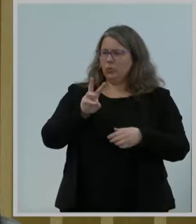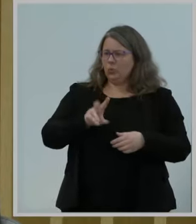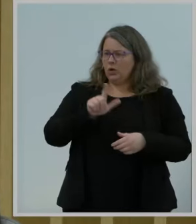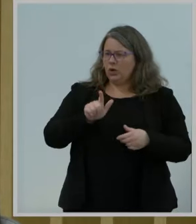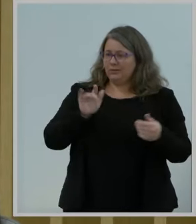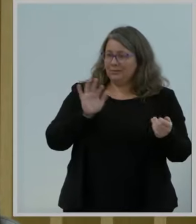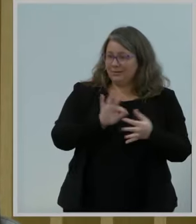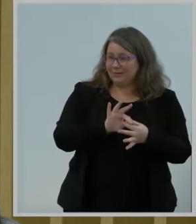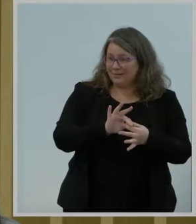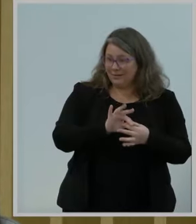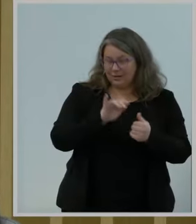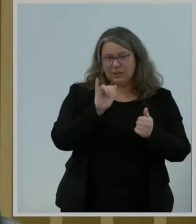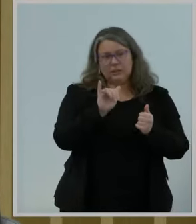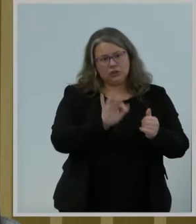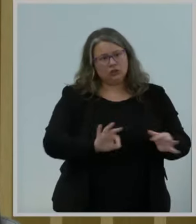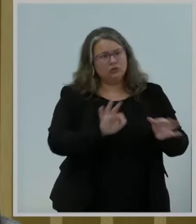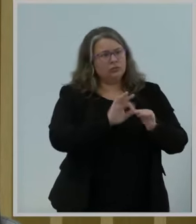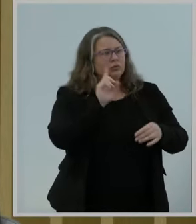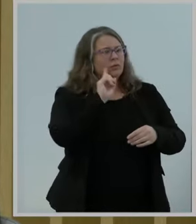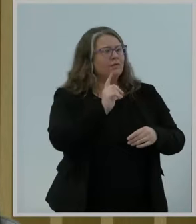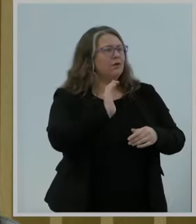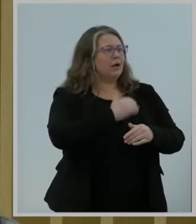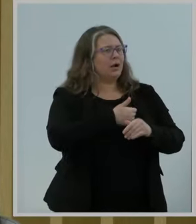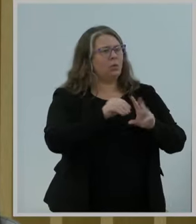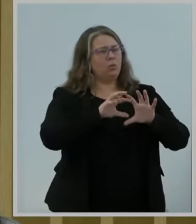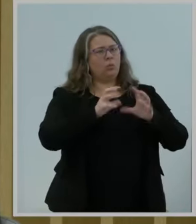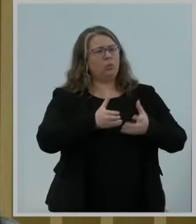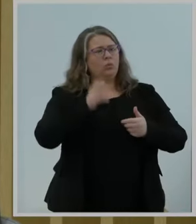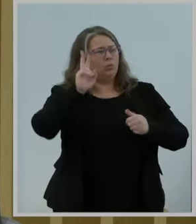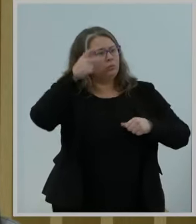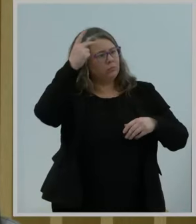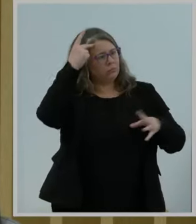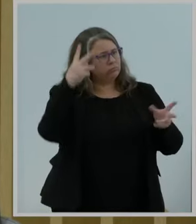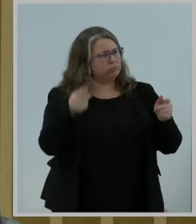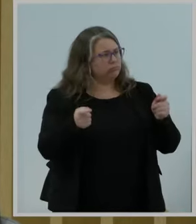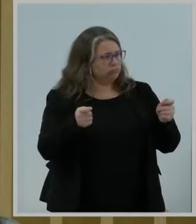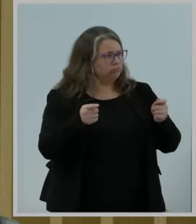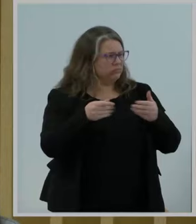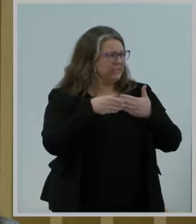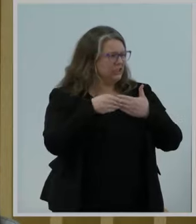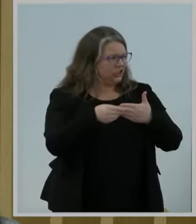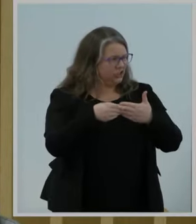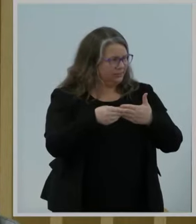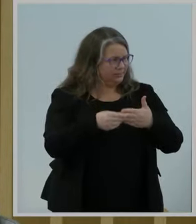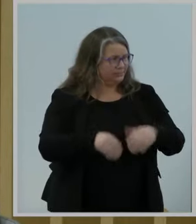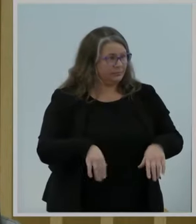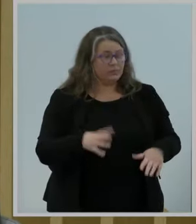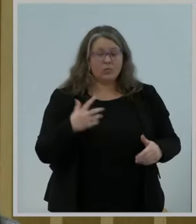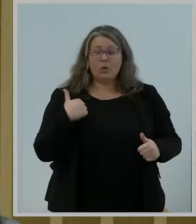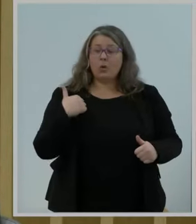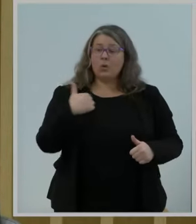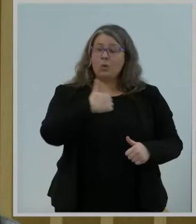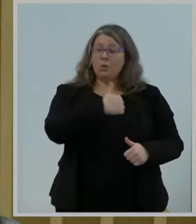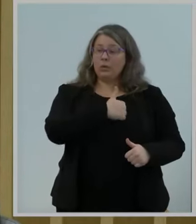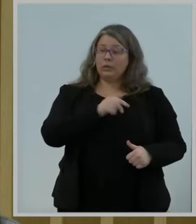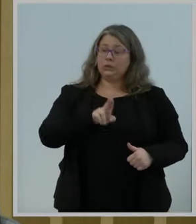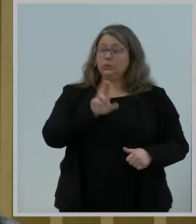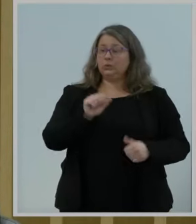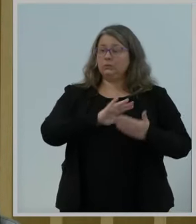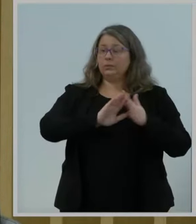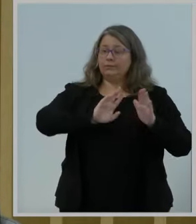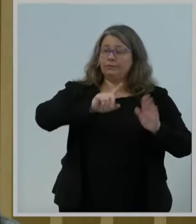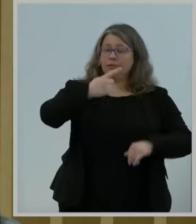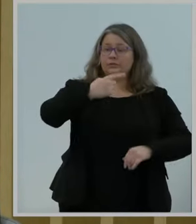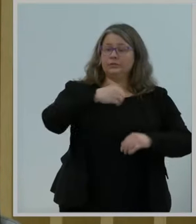When America goes first, the world takes notice. When we free up spectrum, other